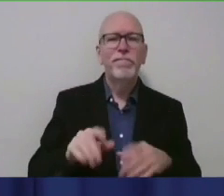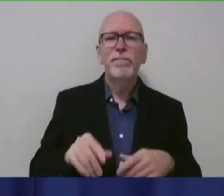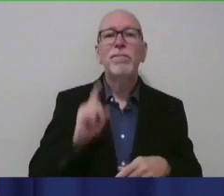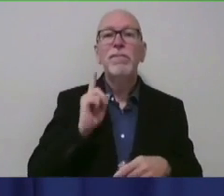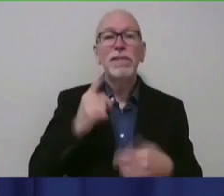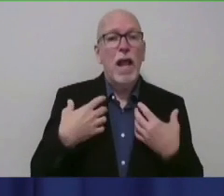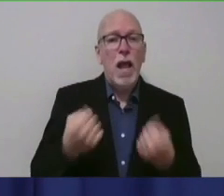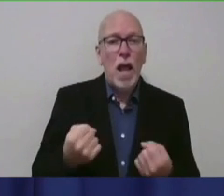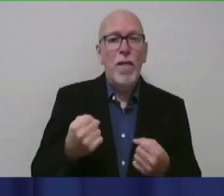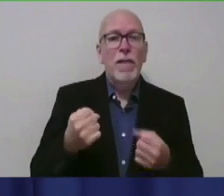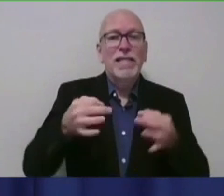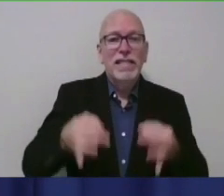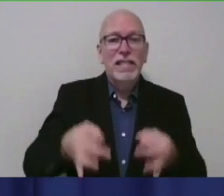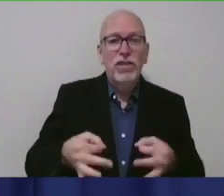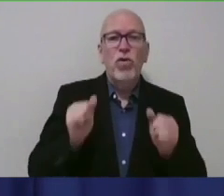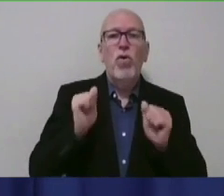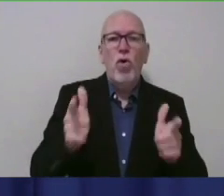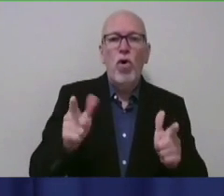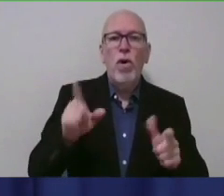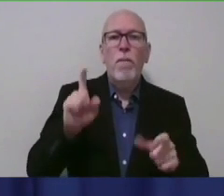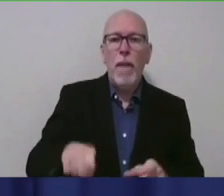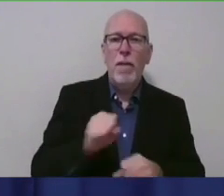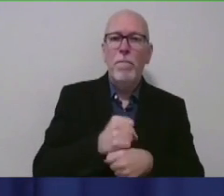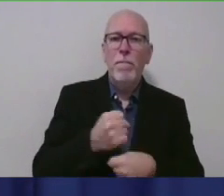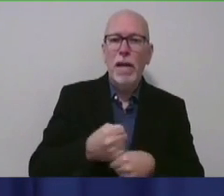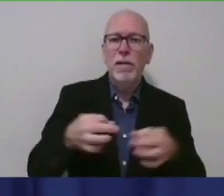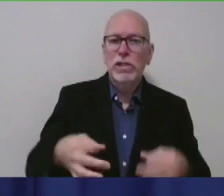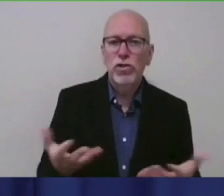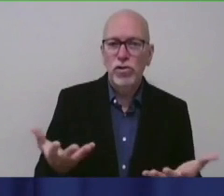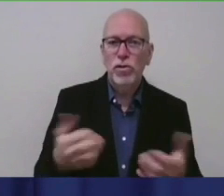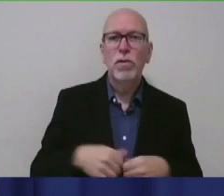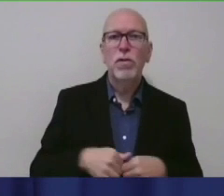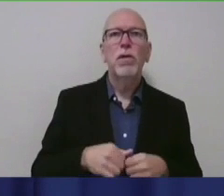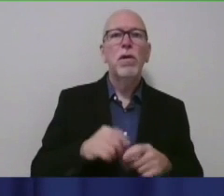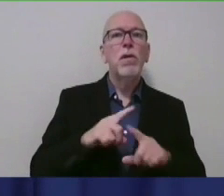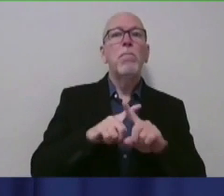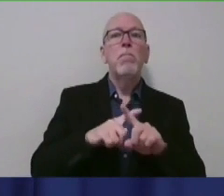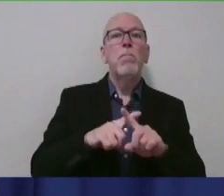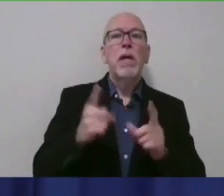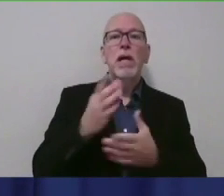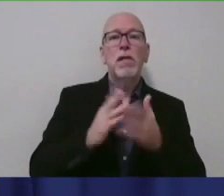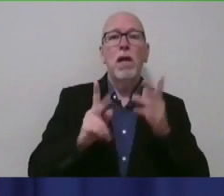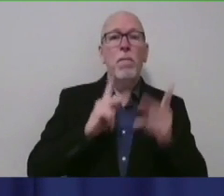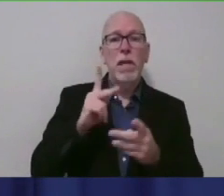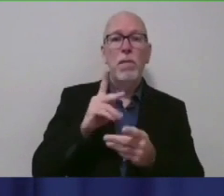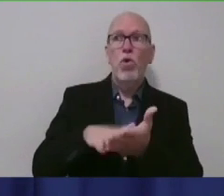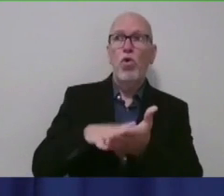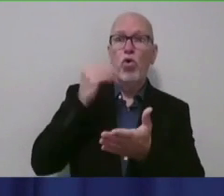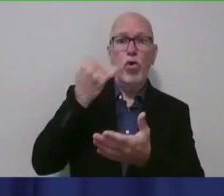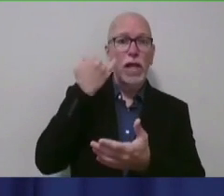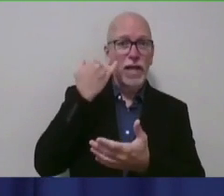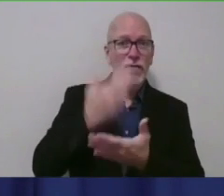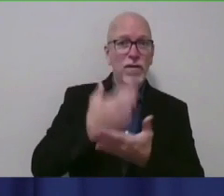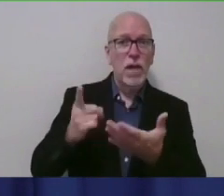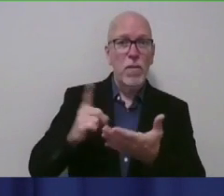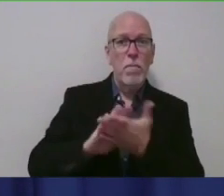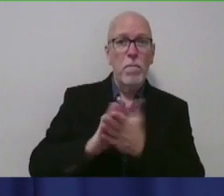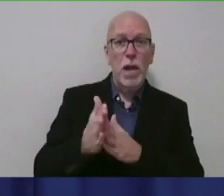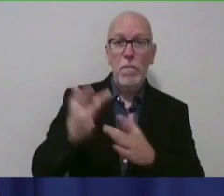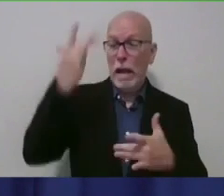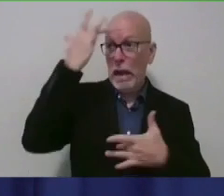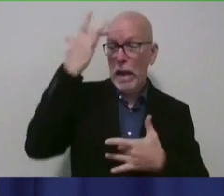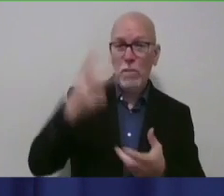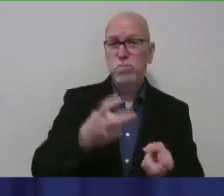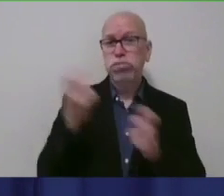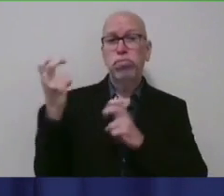decision each one of us has to make. But unfortunately, some people only learn when there is someone who becomes very, very ill close to